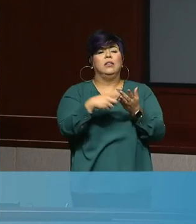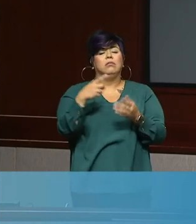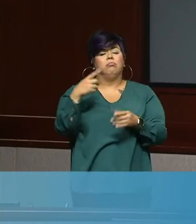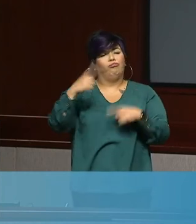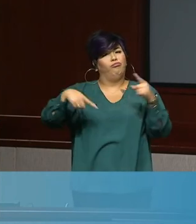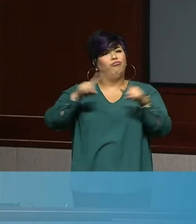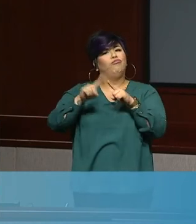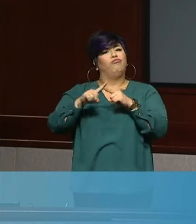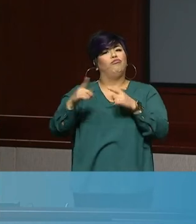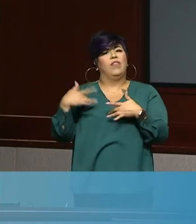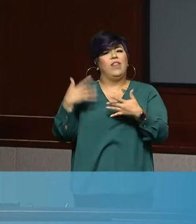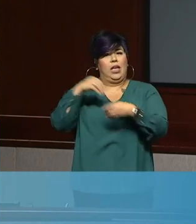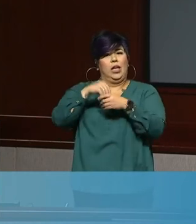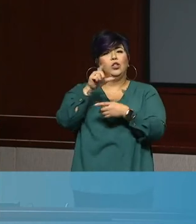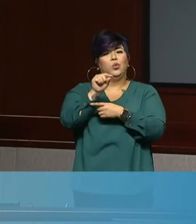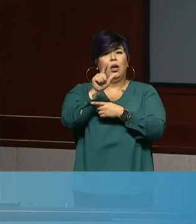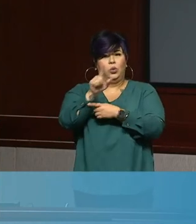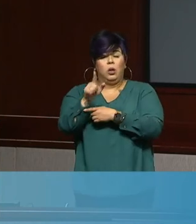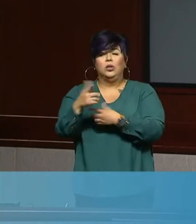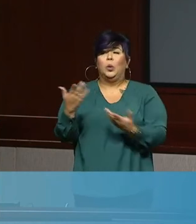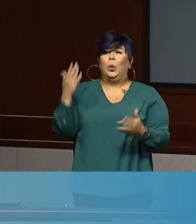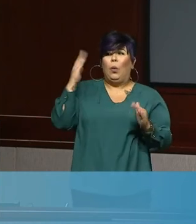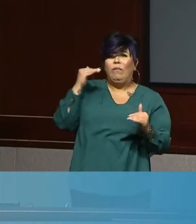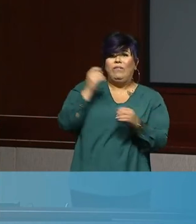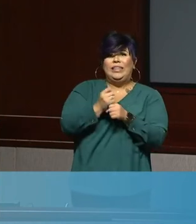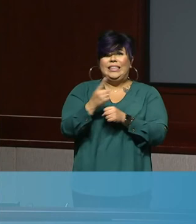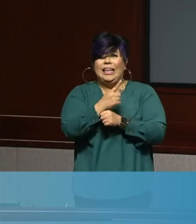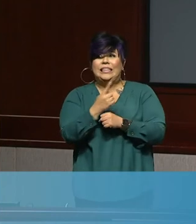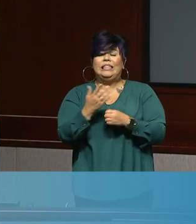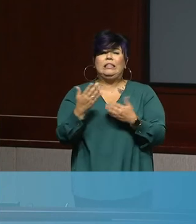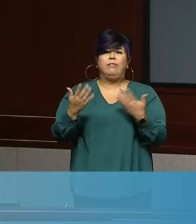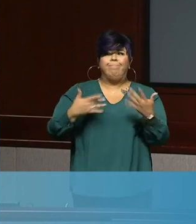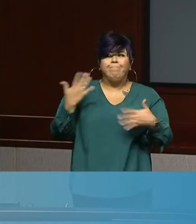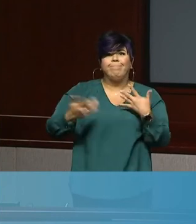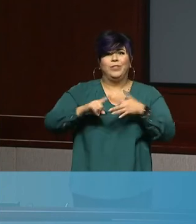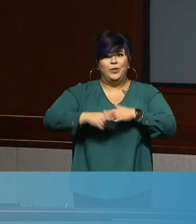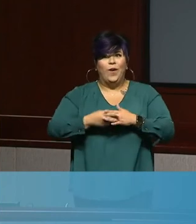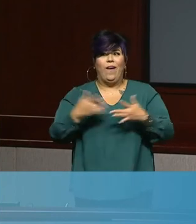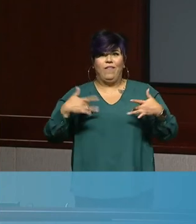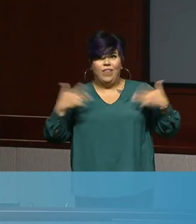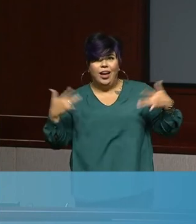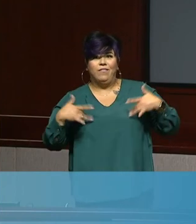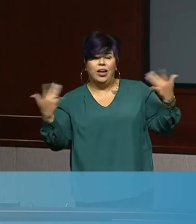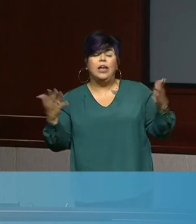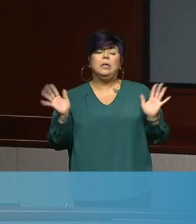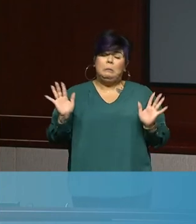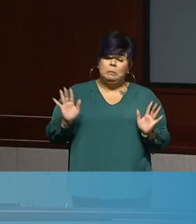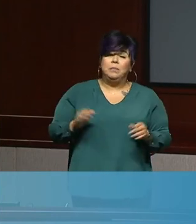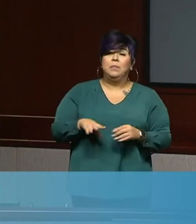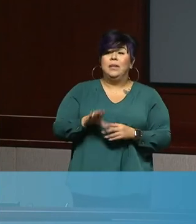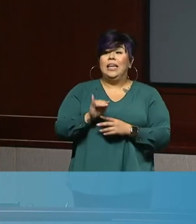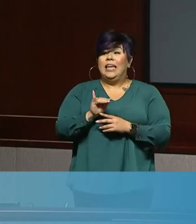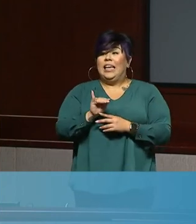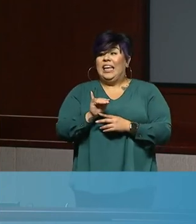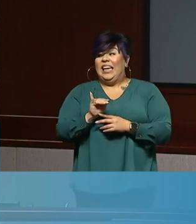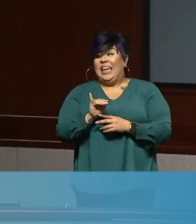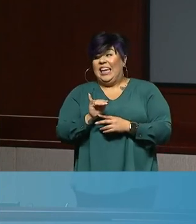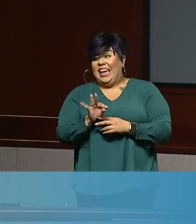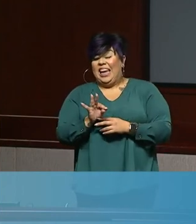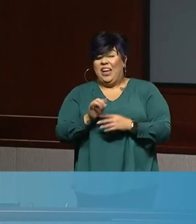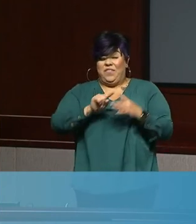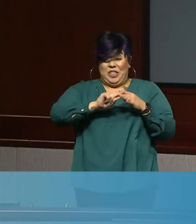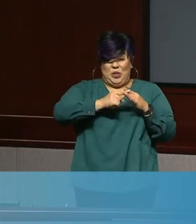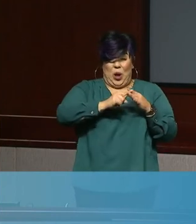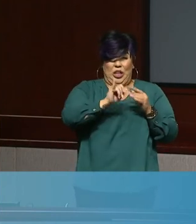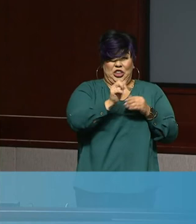we're able to, to, to get going and we hope events are able to take place. Uh, if not at the very beginning of 2021, at some point,